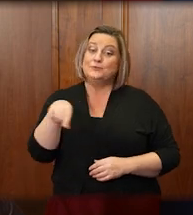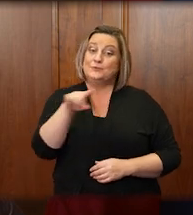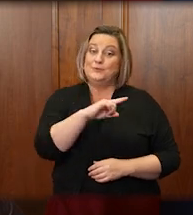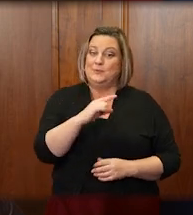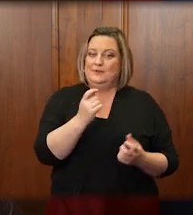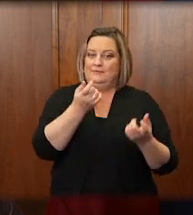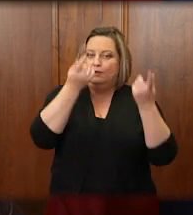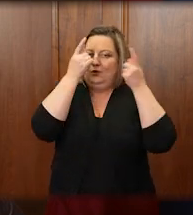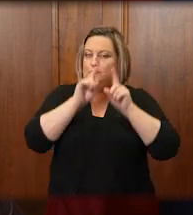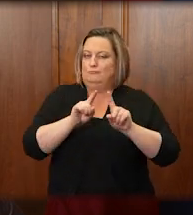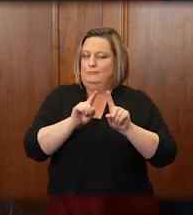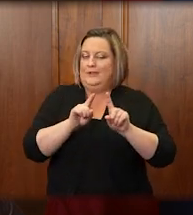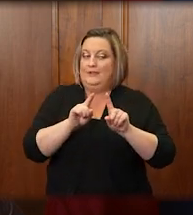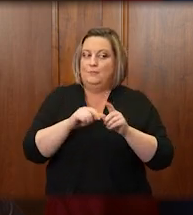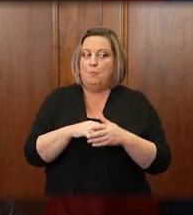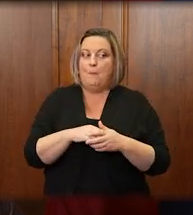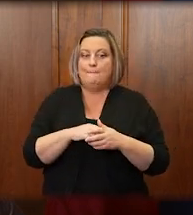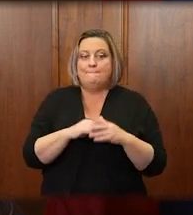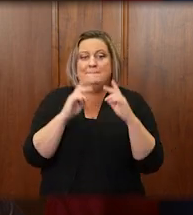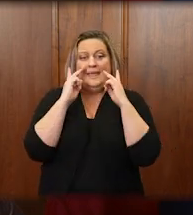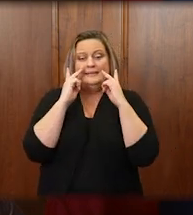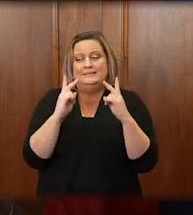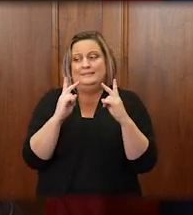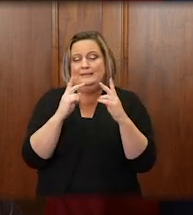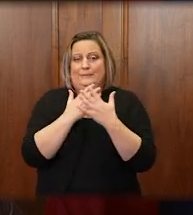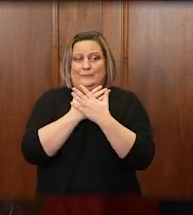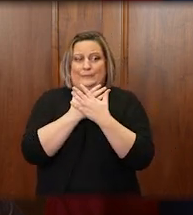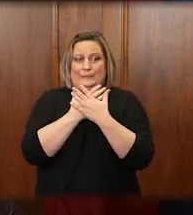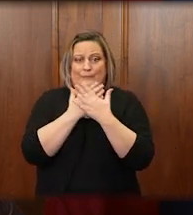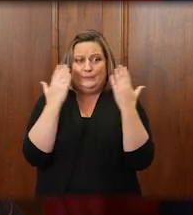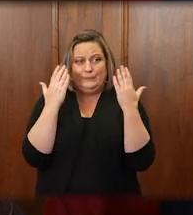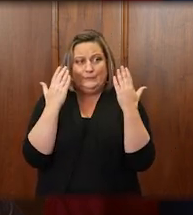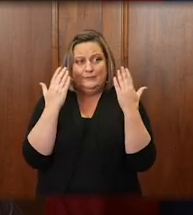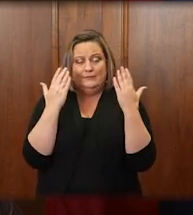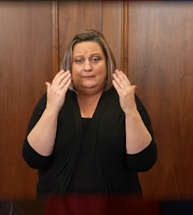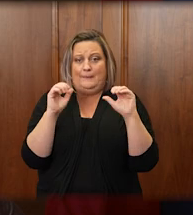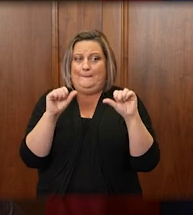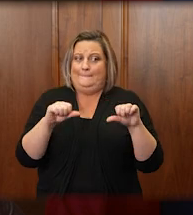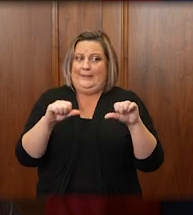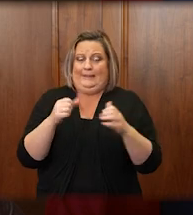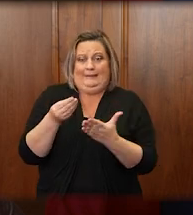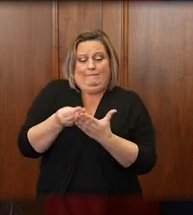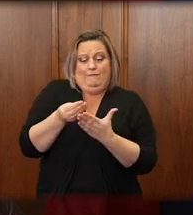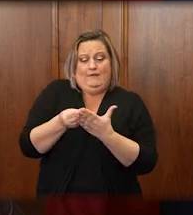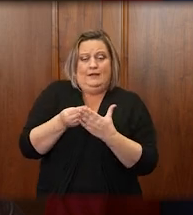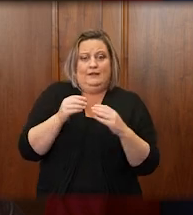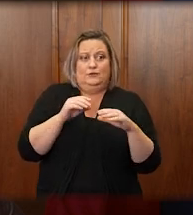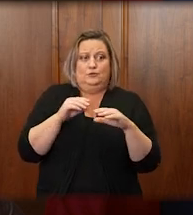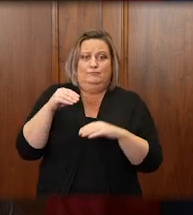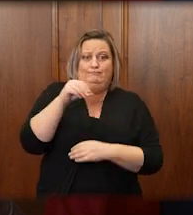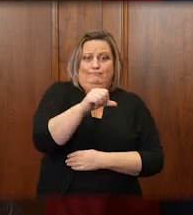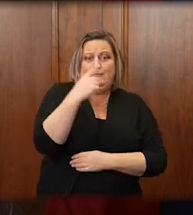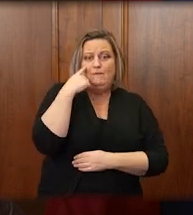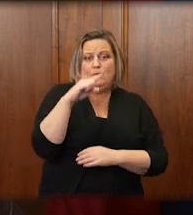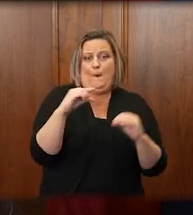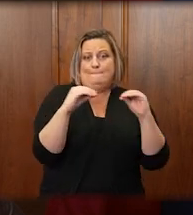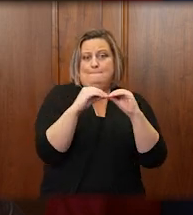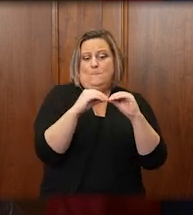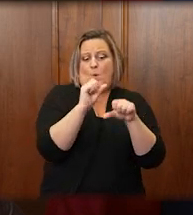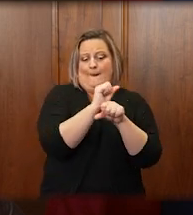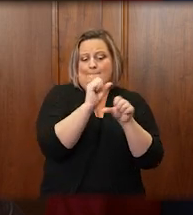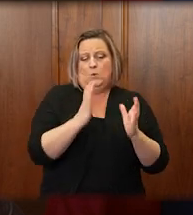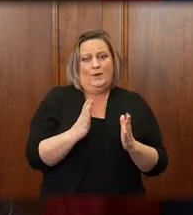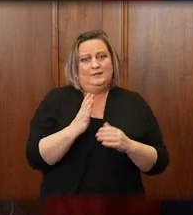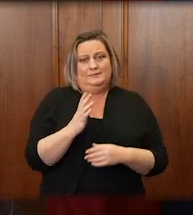on this next point, I see absolutely no chance of funding for additional employees to help these folks out in the